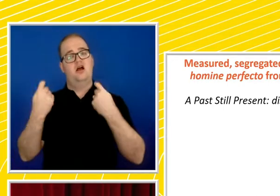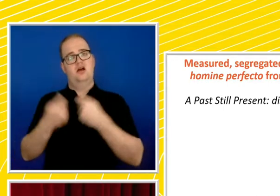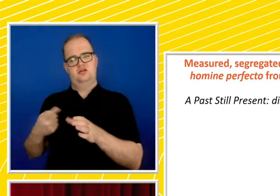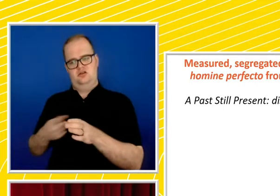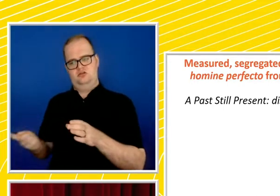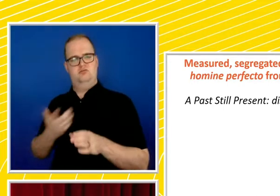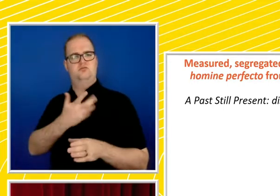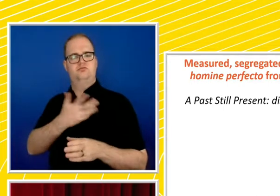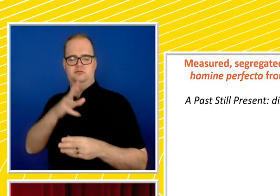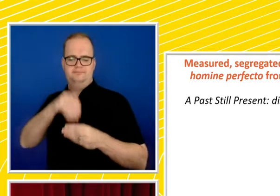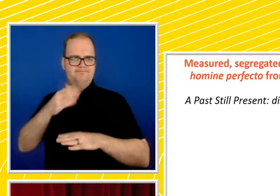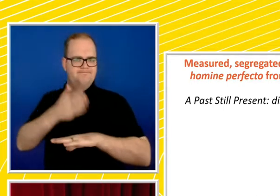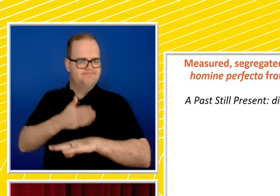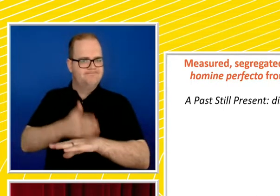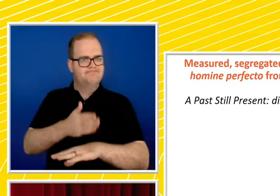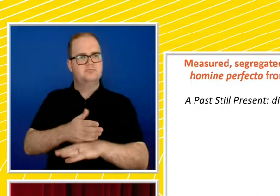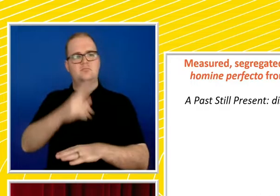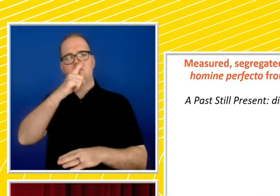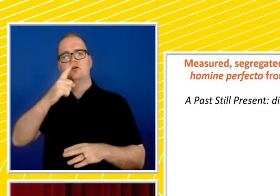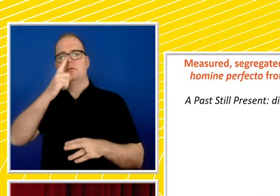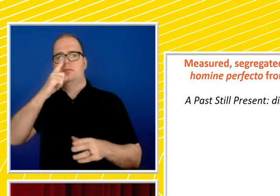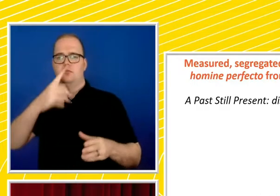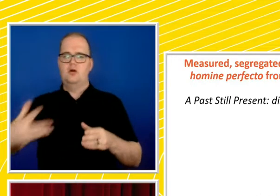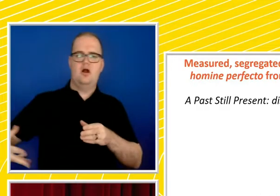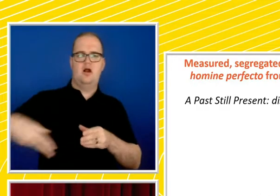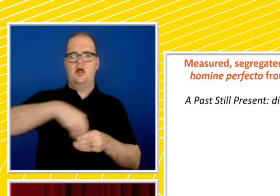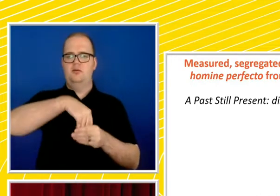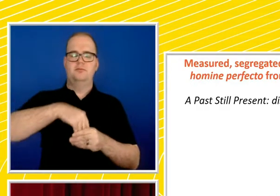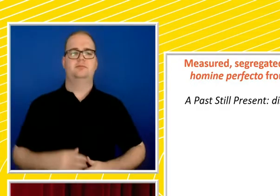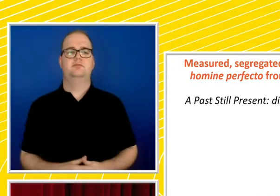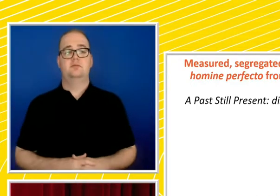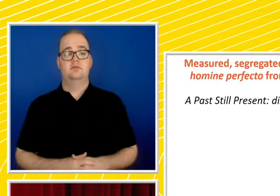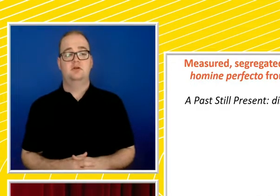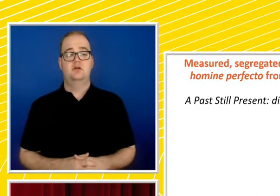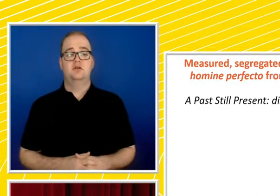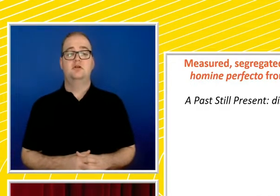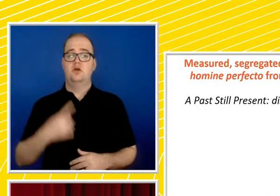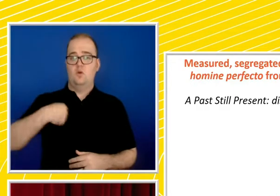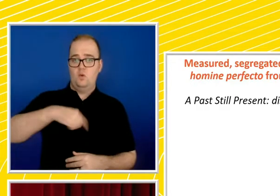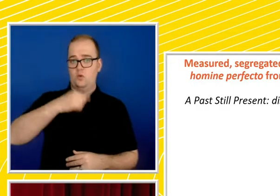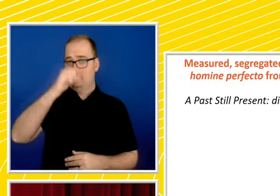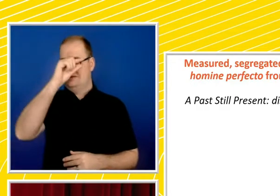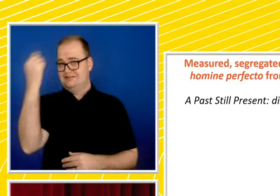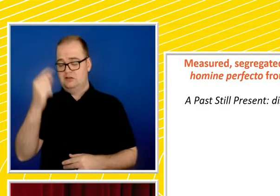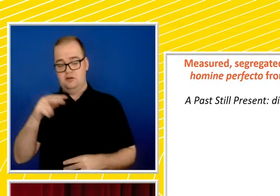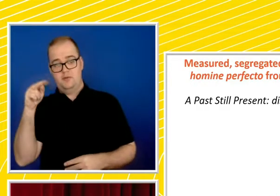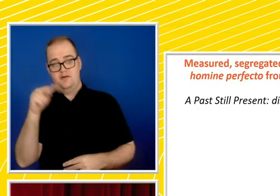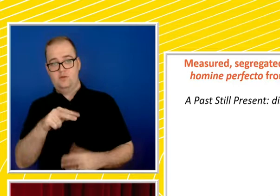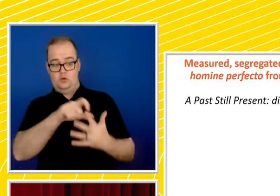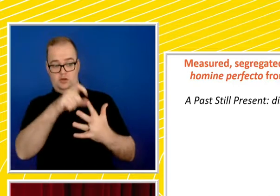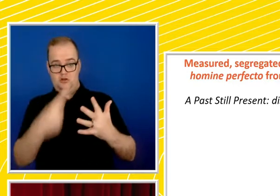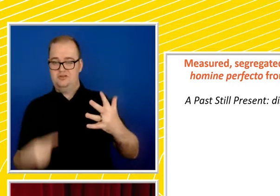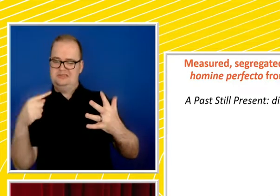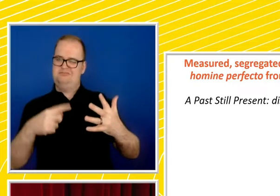inclusive and that crosses disciplinary boundaries. Our approach is to see disability not as a problem to be solved,